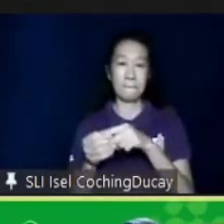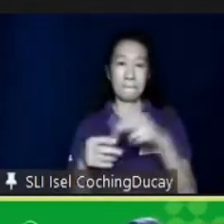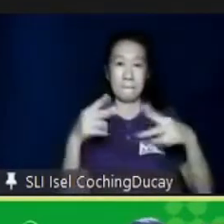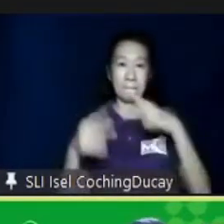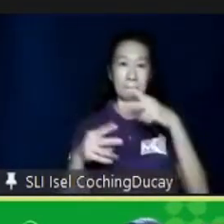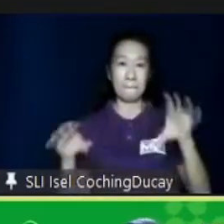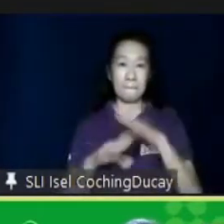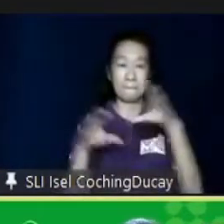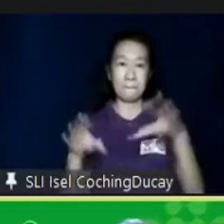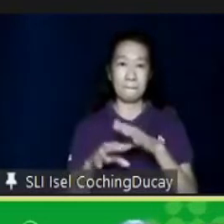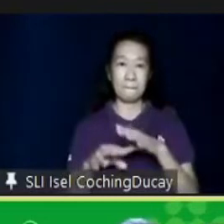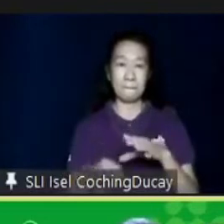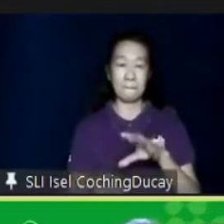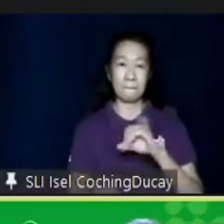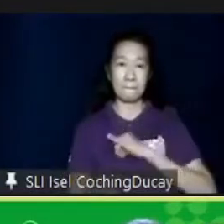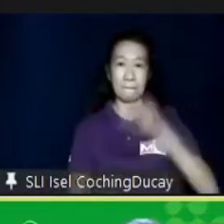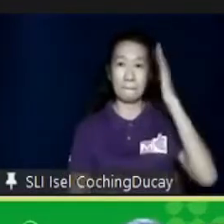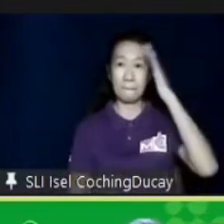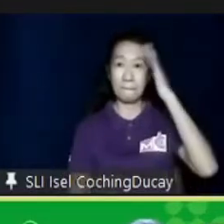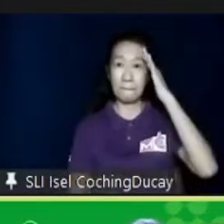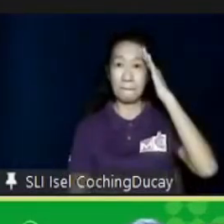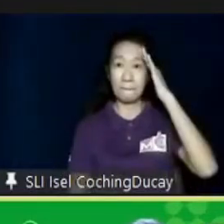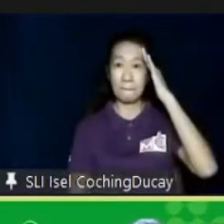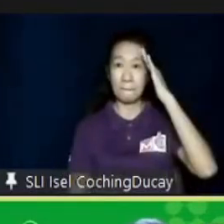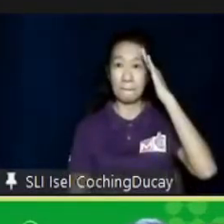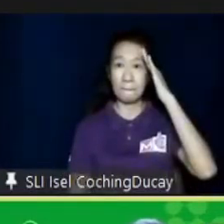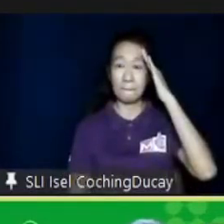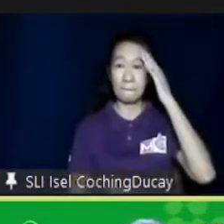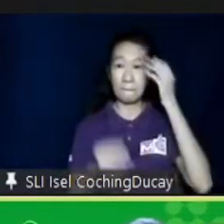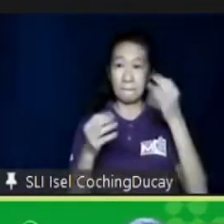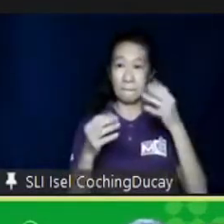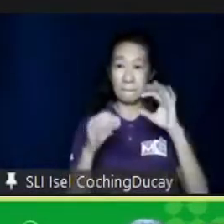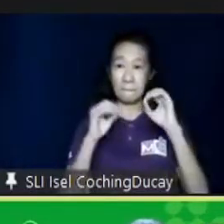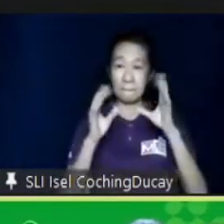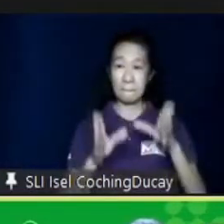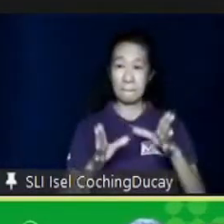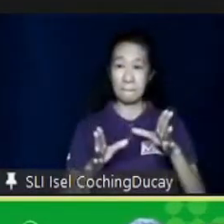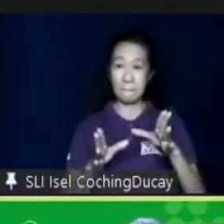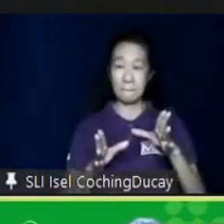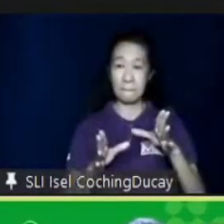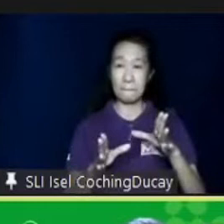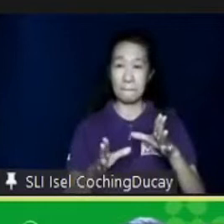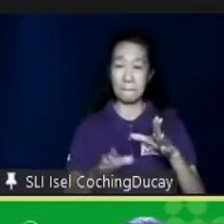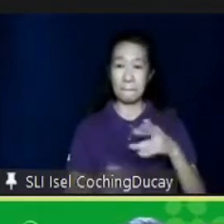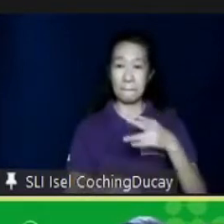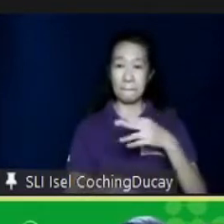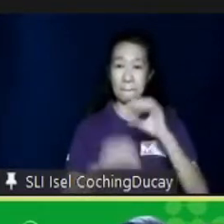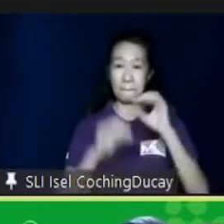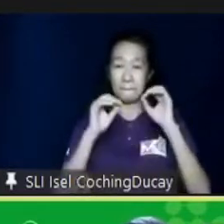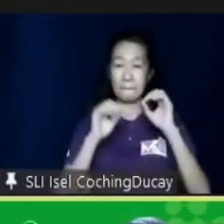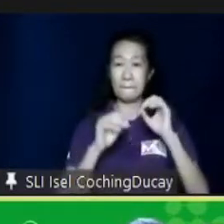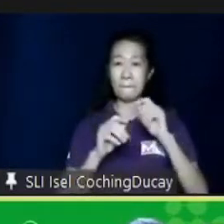And I know there are a lot of teachers, high school teachers, and transition